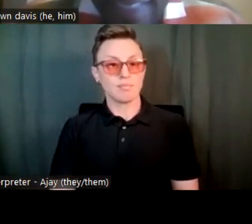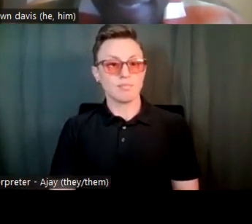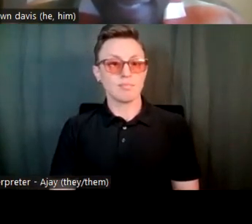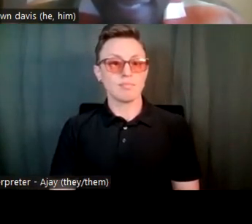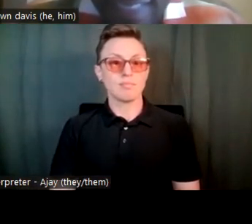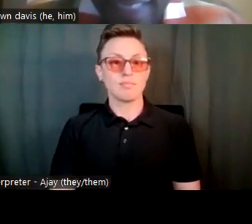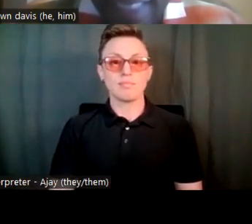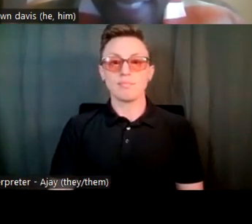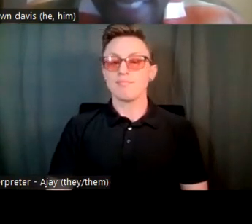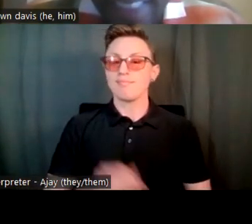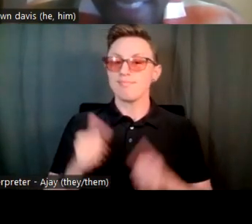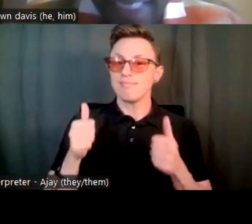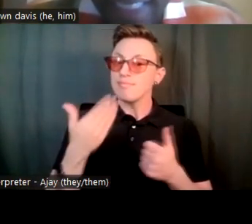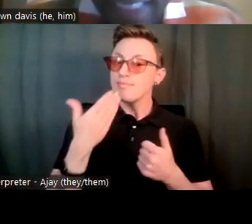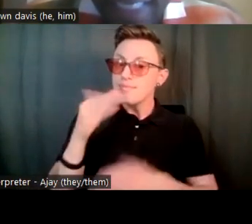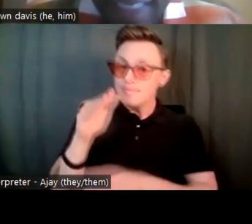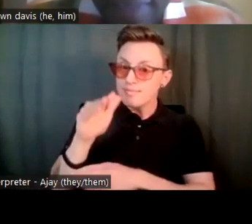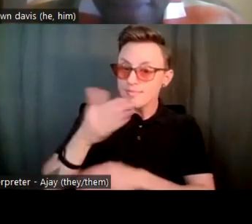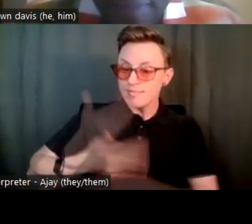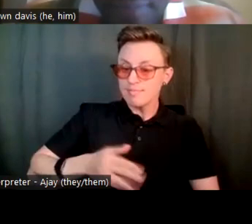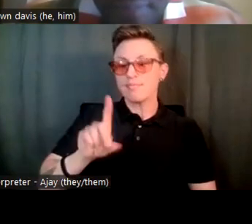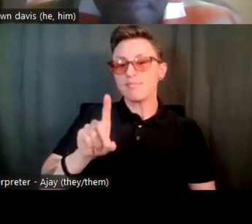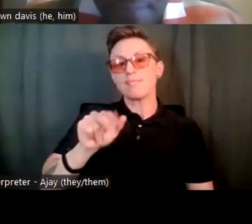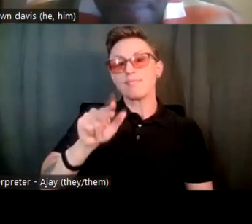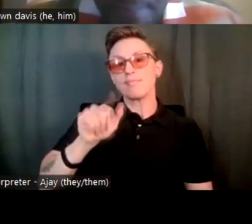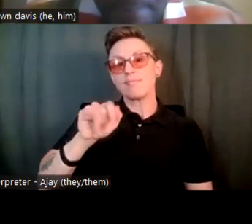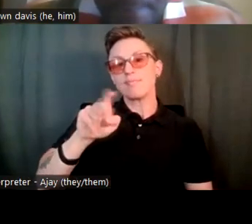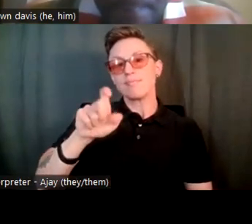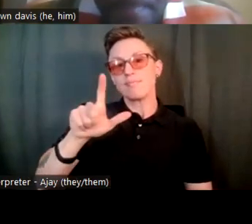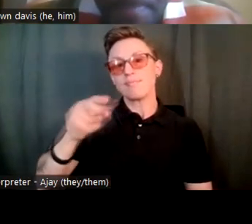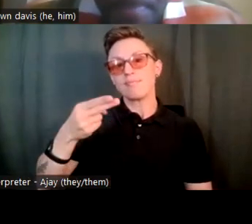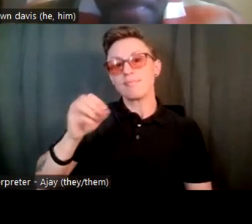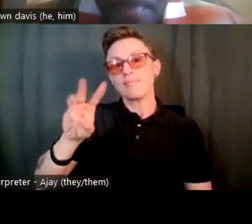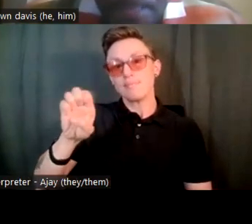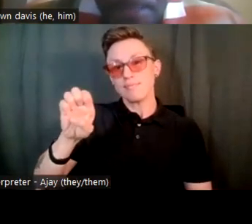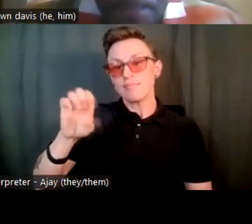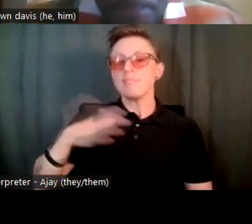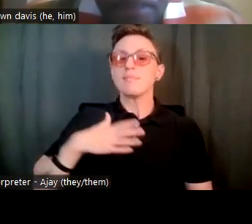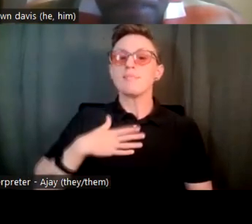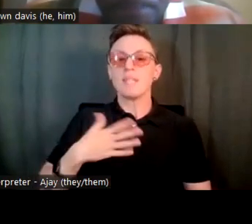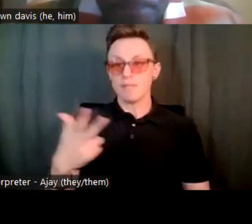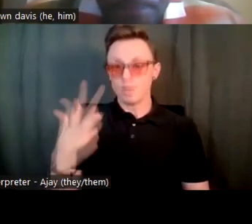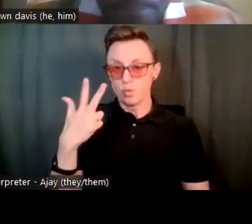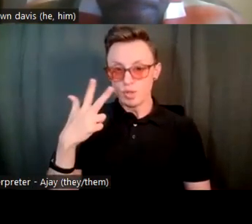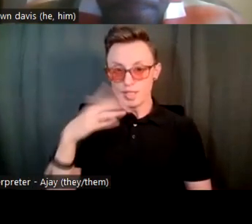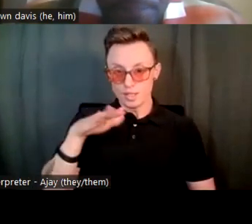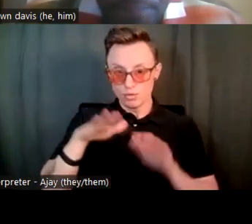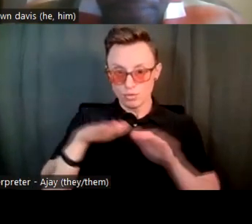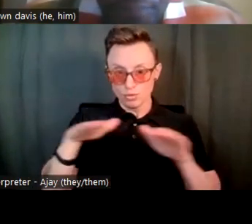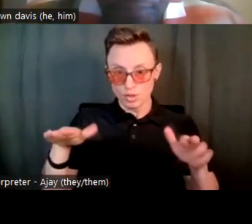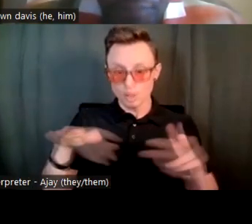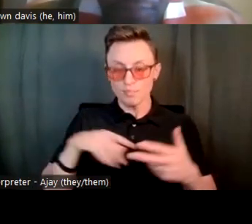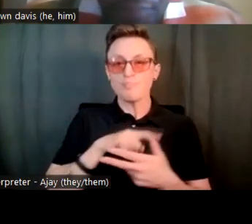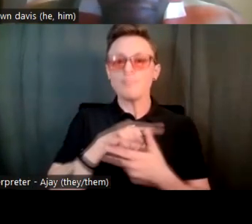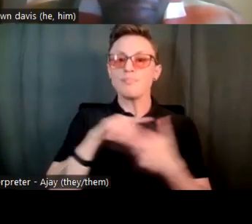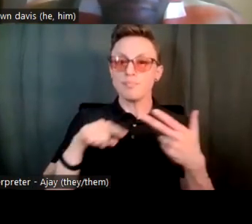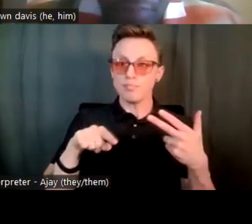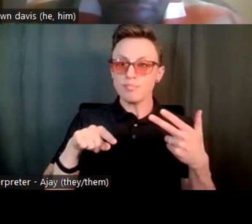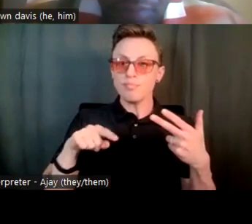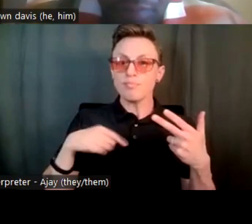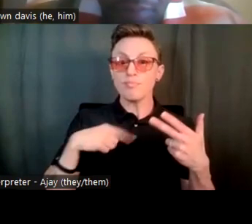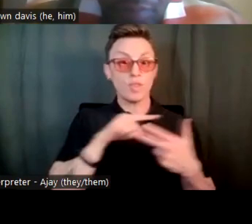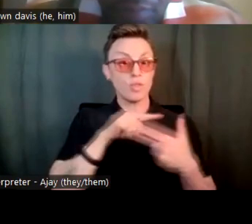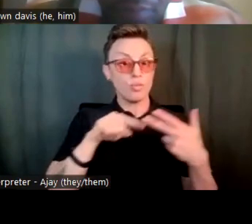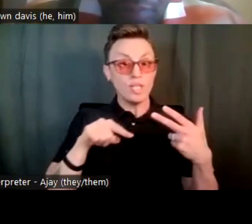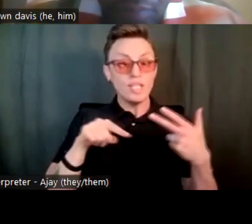Awesome. Good evening. My name is Danielle House. I am a mother of three. My children, all three